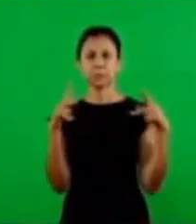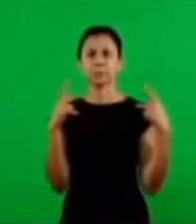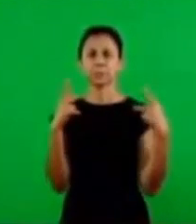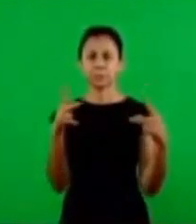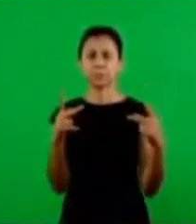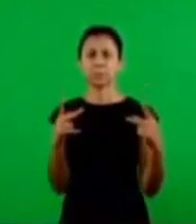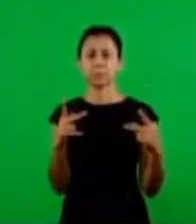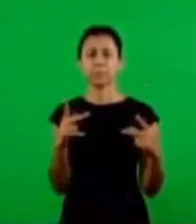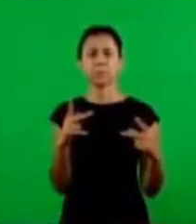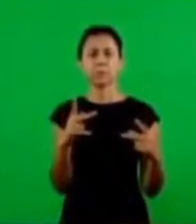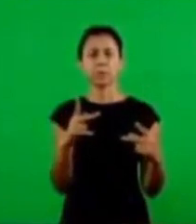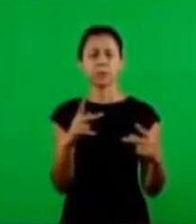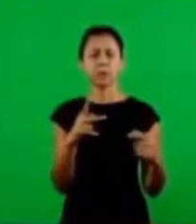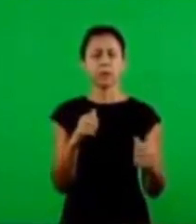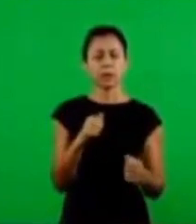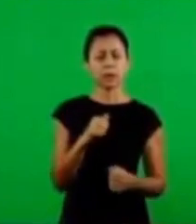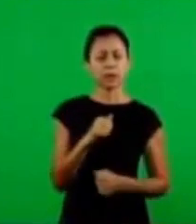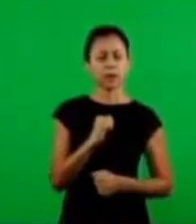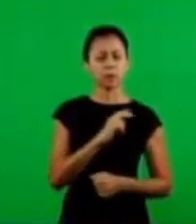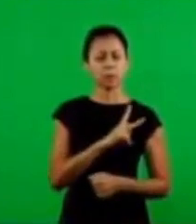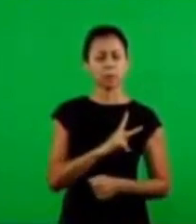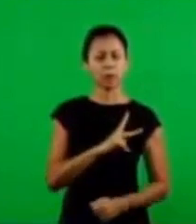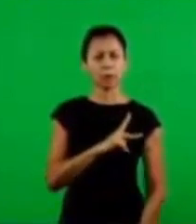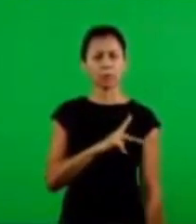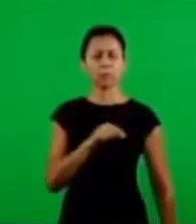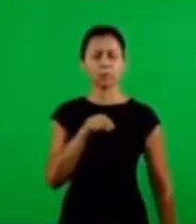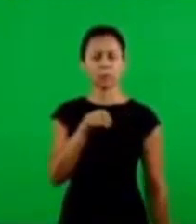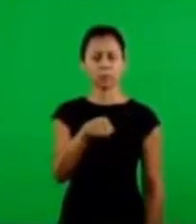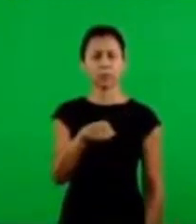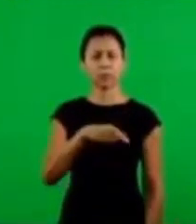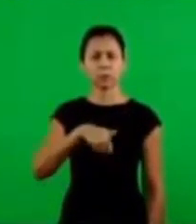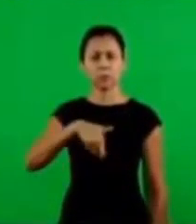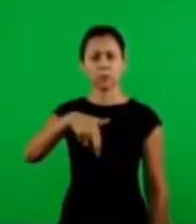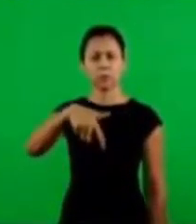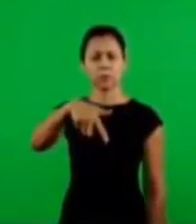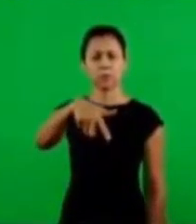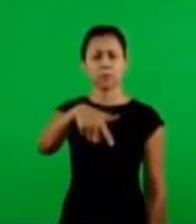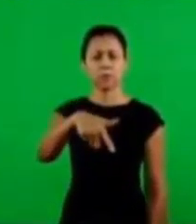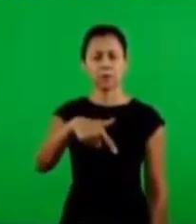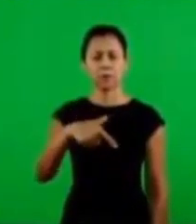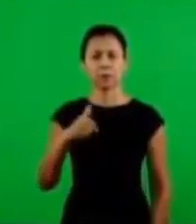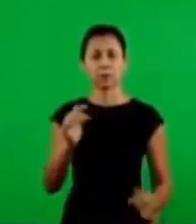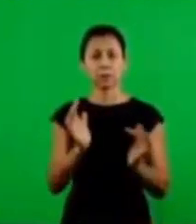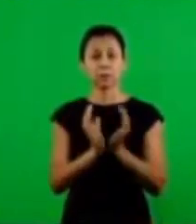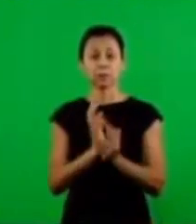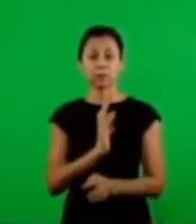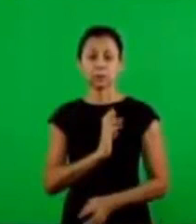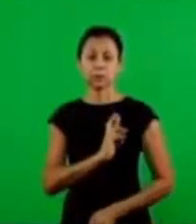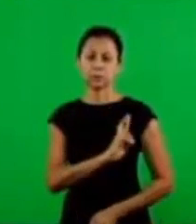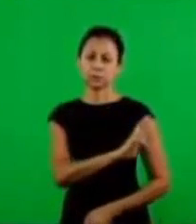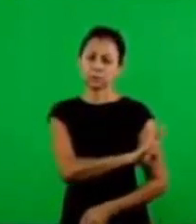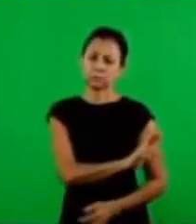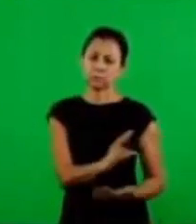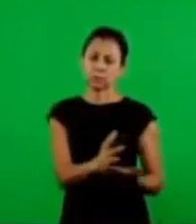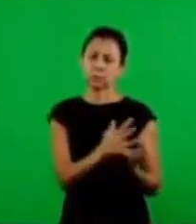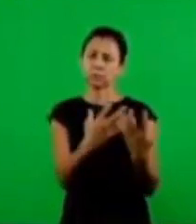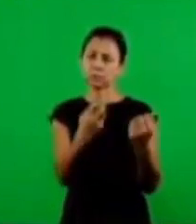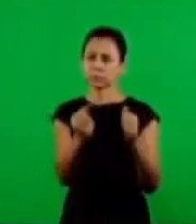acting. And when Paul got there, a group of religions of the region,